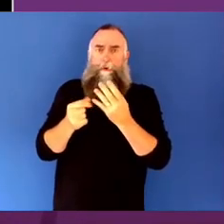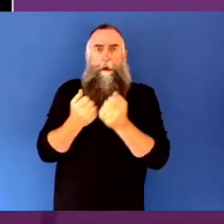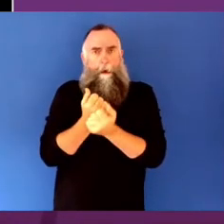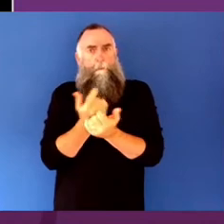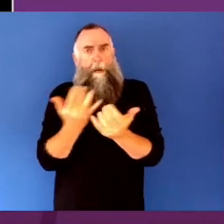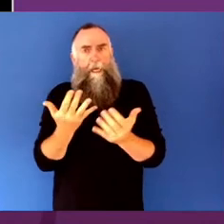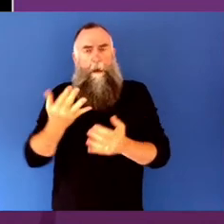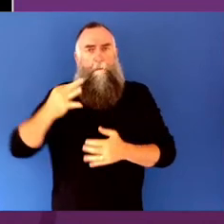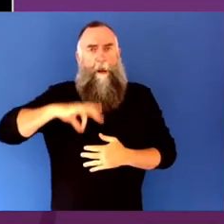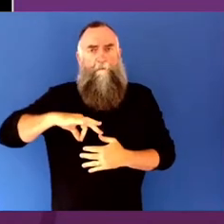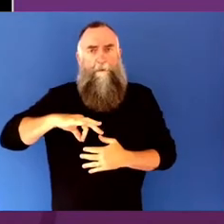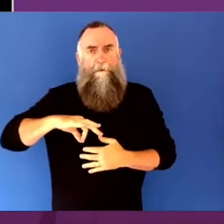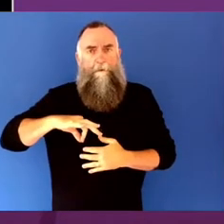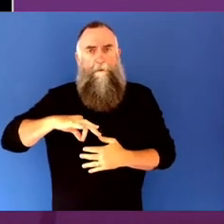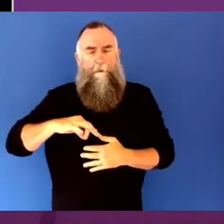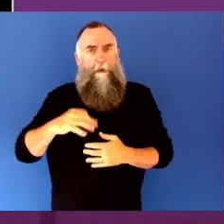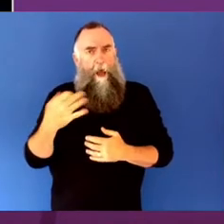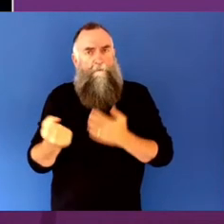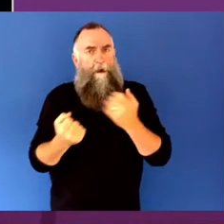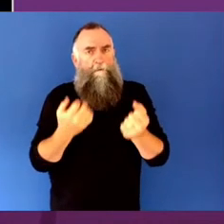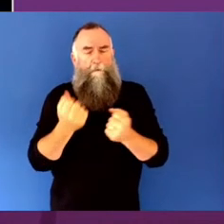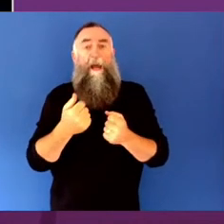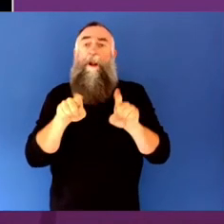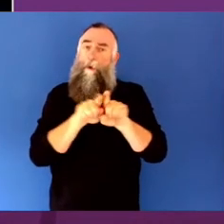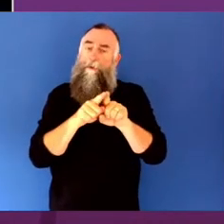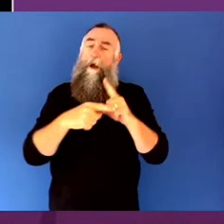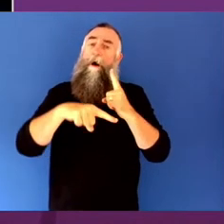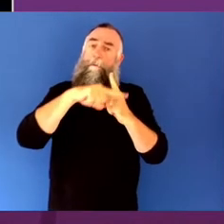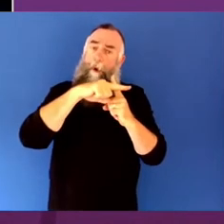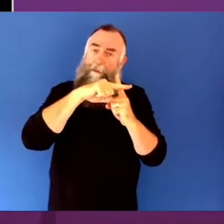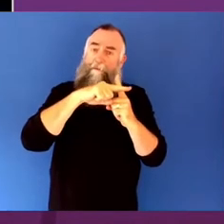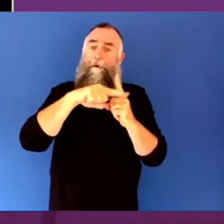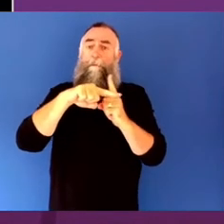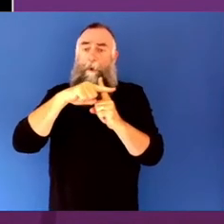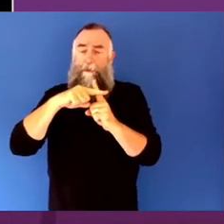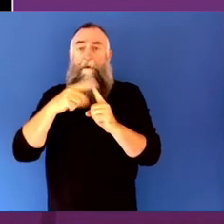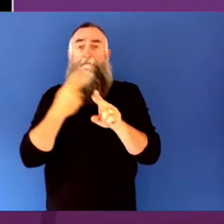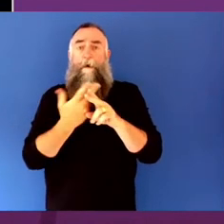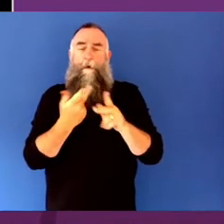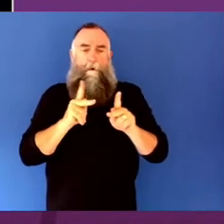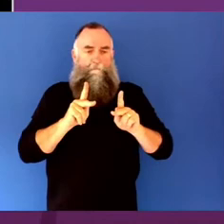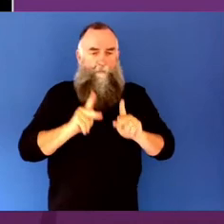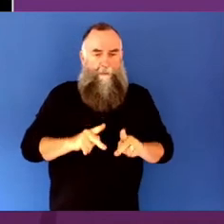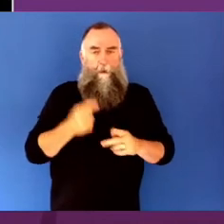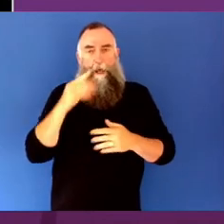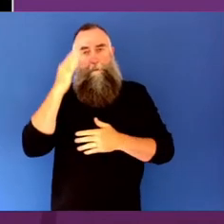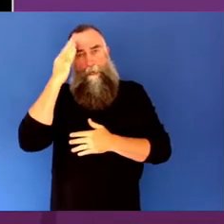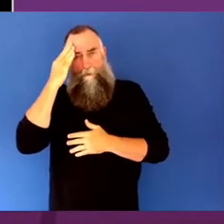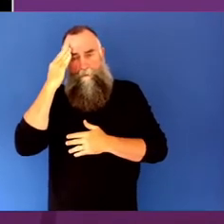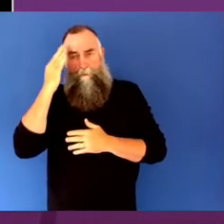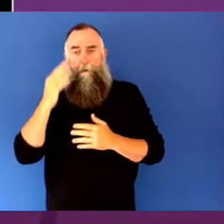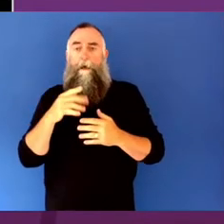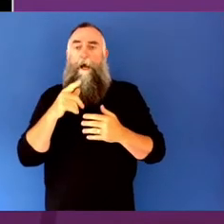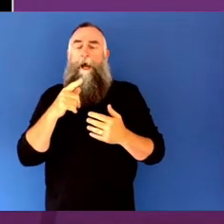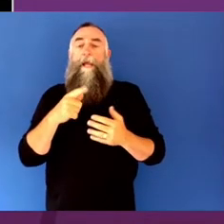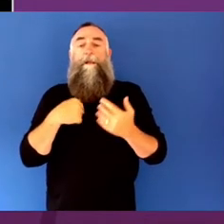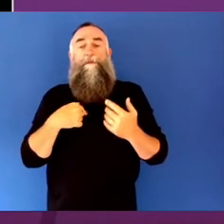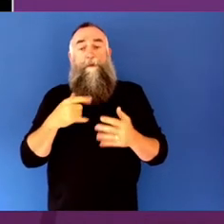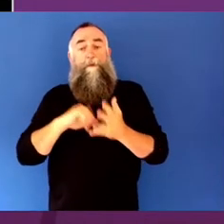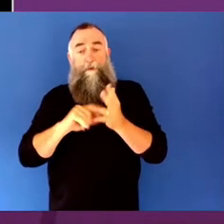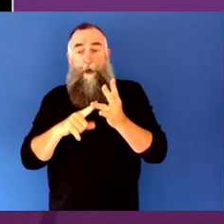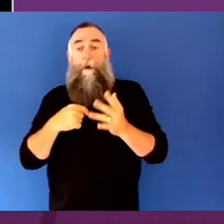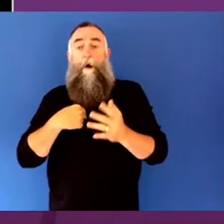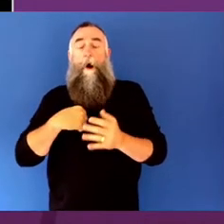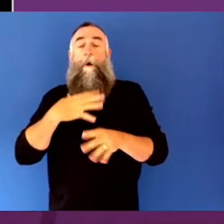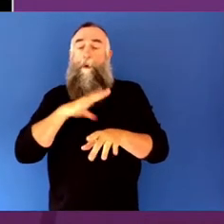benefits is the positive spin-offs for health, both mental and physical. So I welcome the fact that there's detailed engagement on